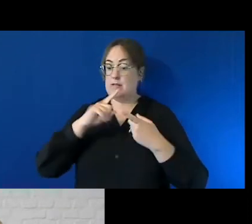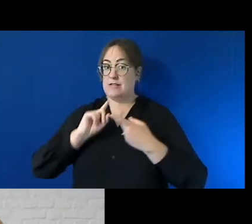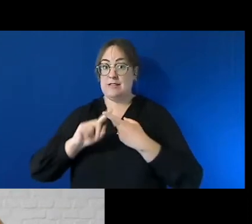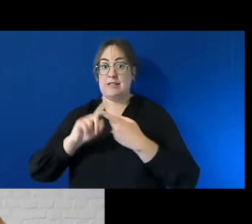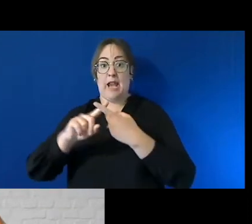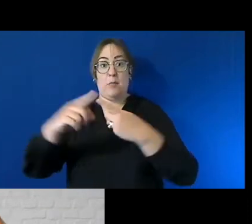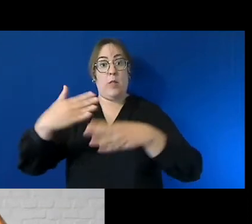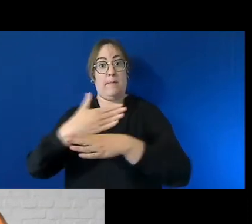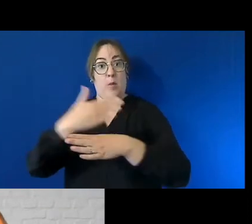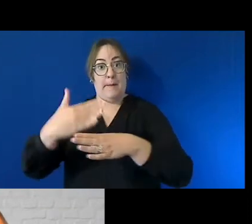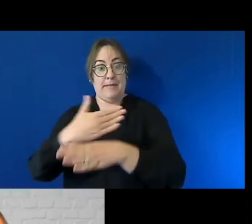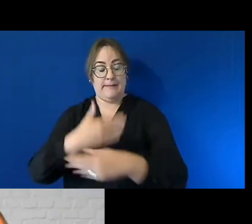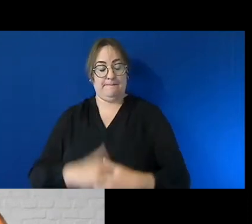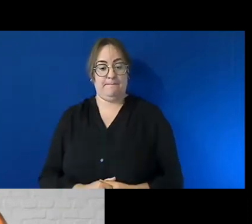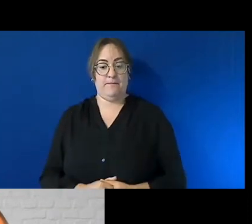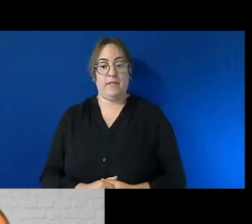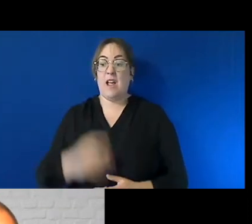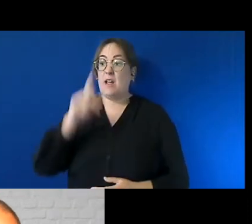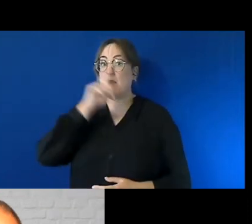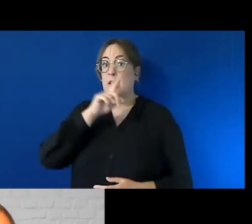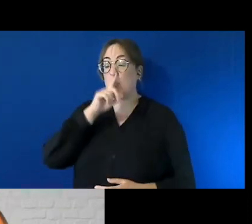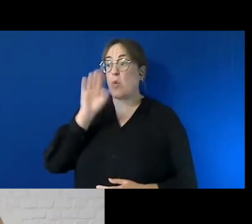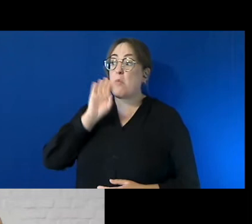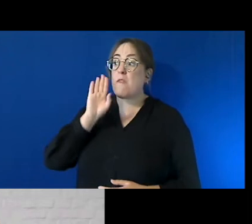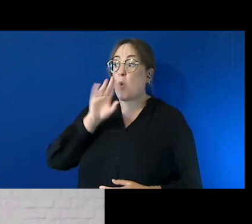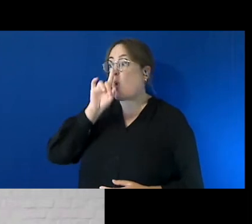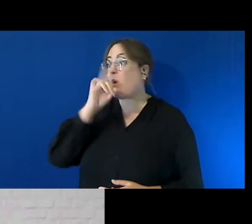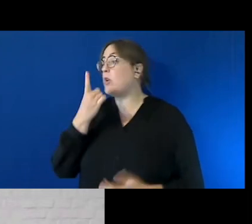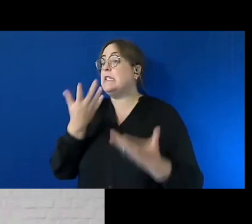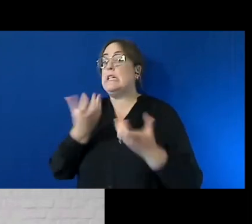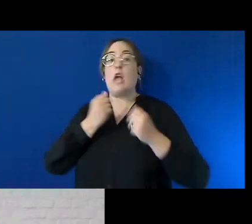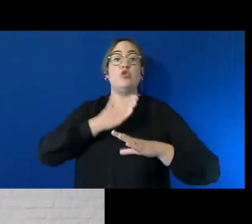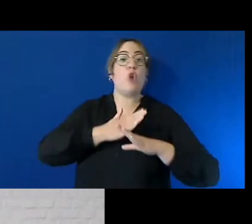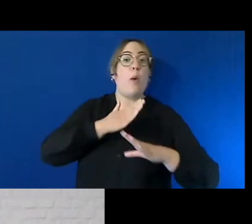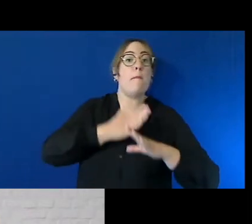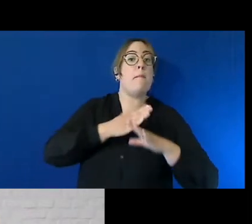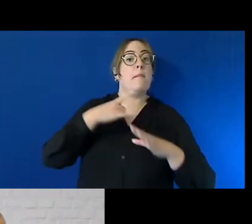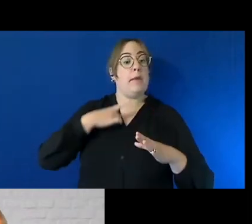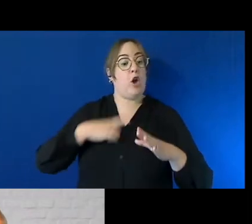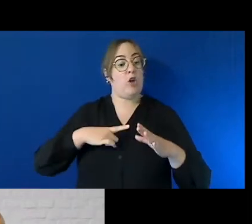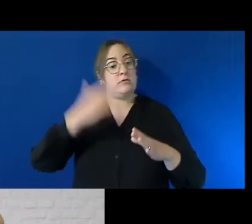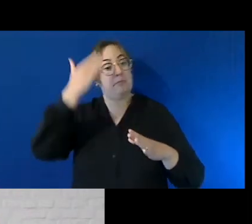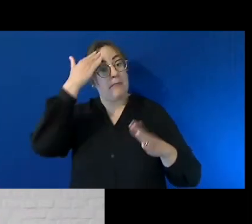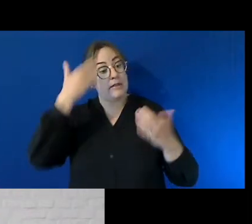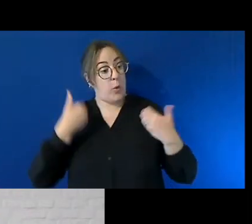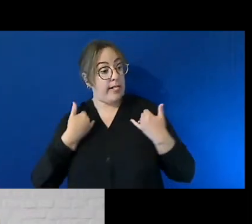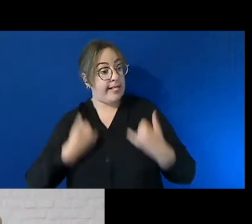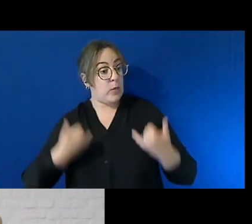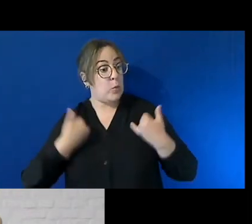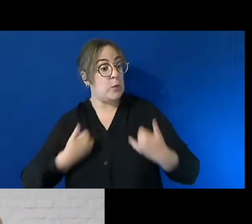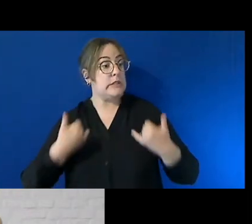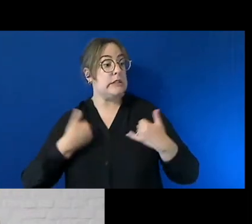previously excluded from the general labor market due to chronic enduring mental illness you know sketches such as